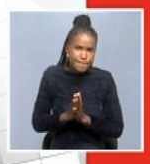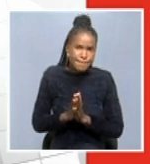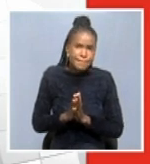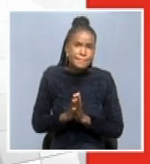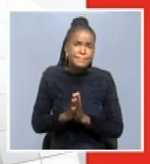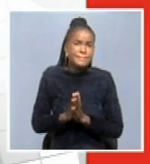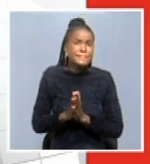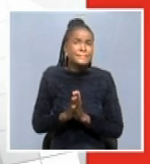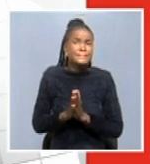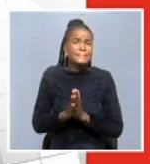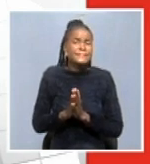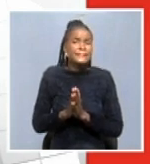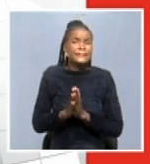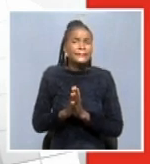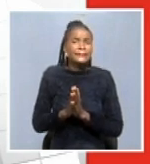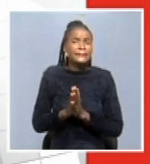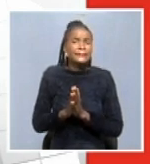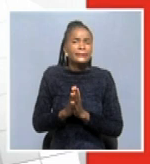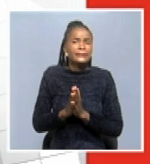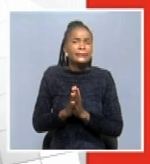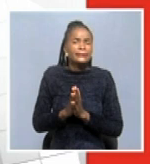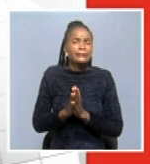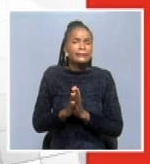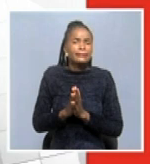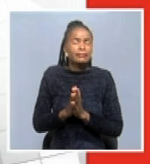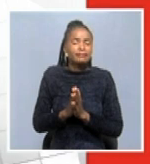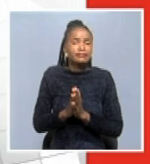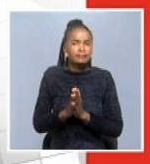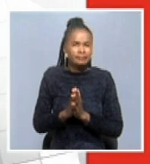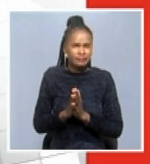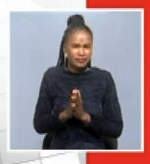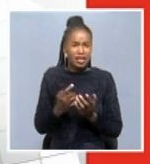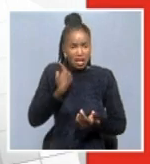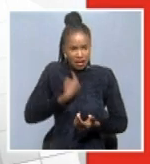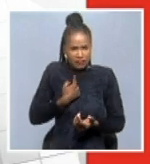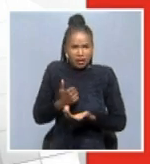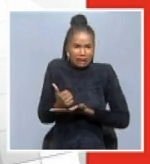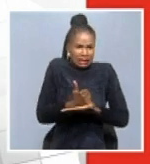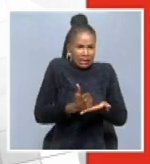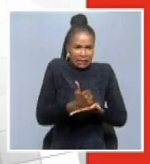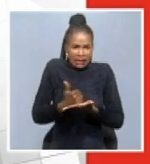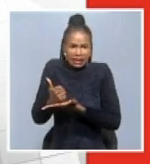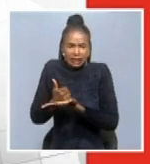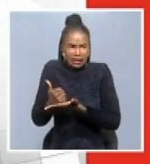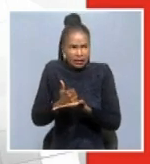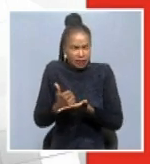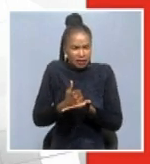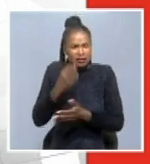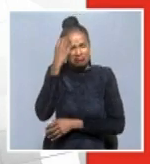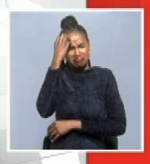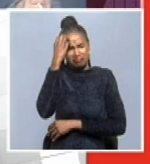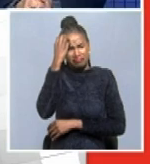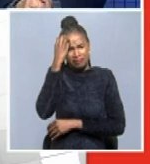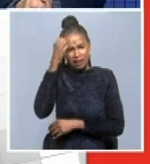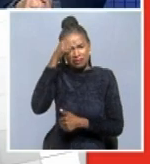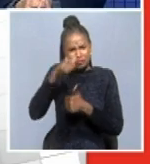having a hygiene environment wherever you are. And that is what will assist